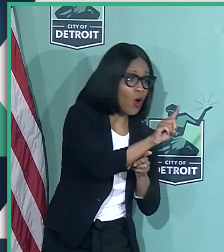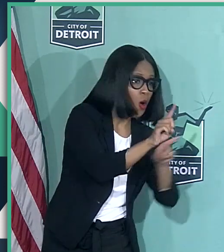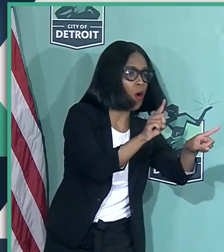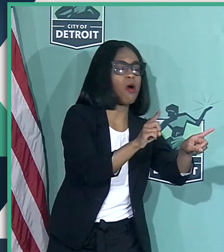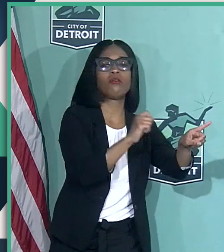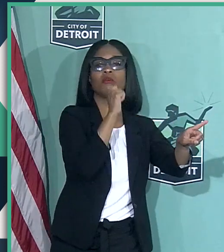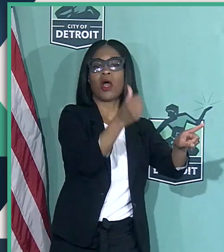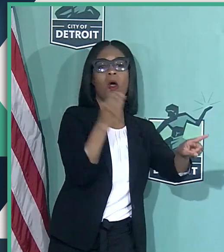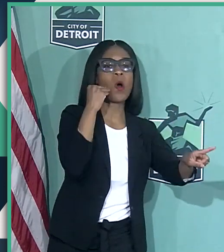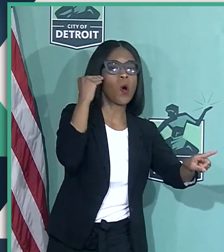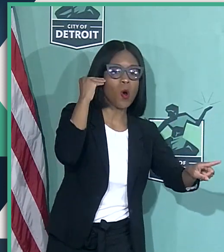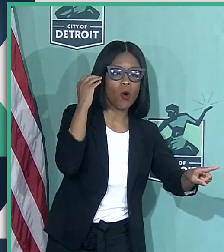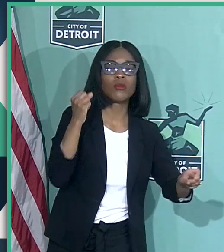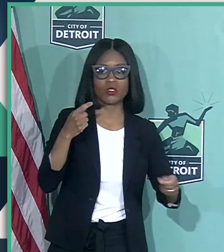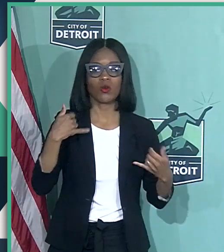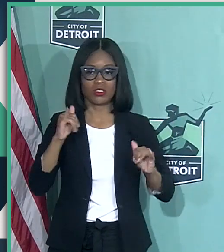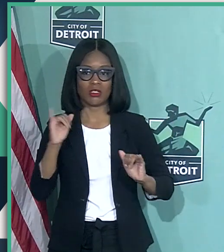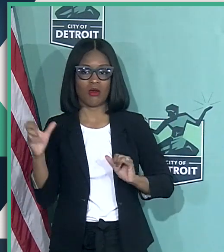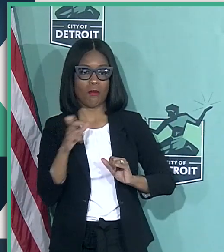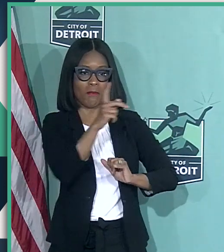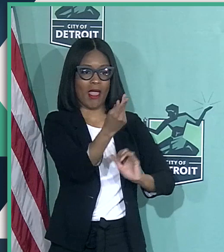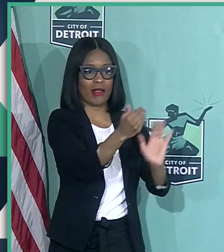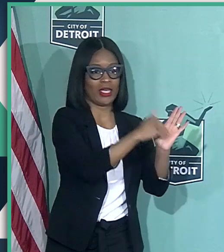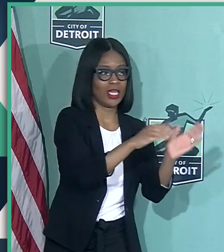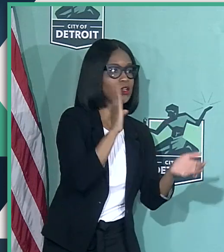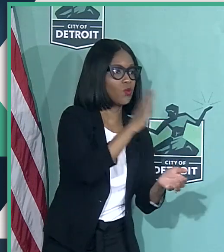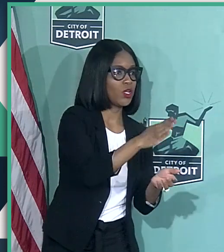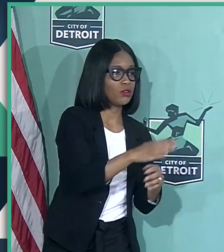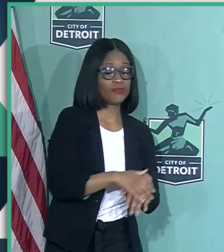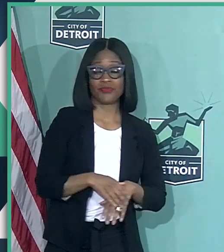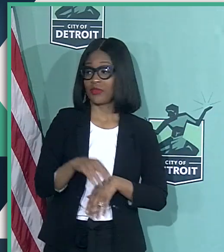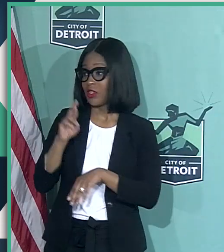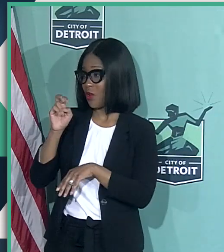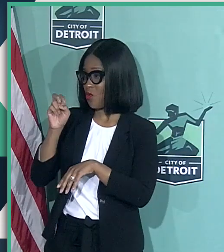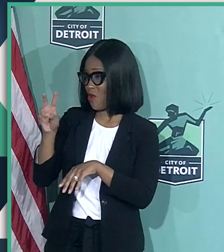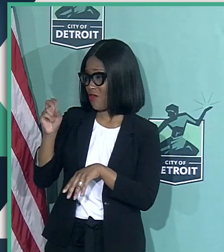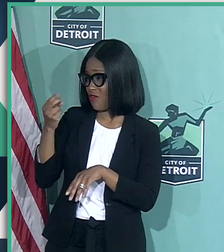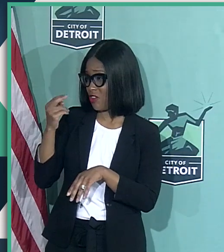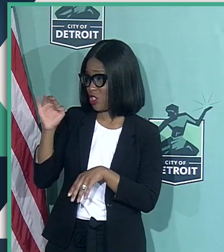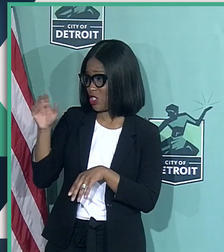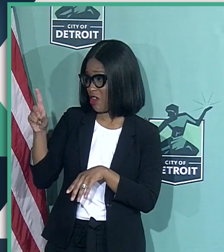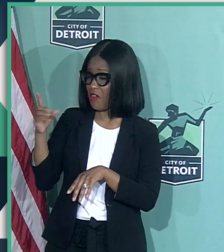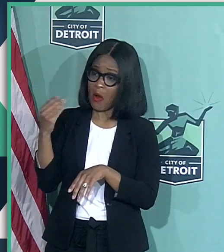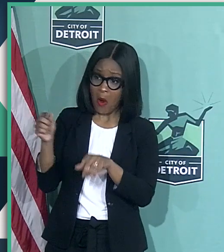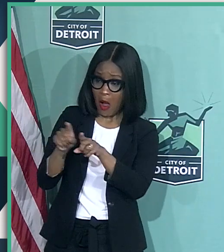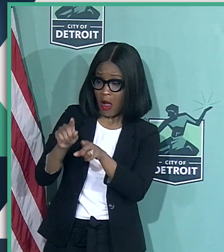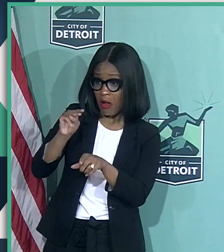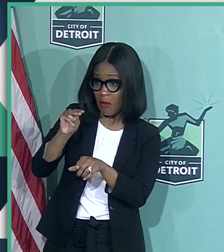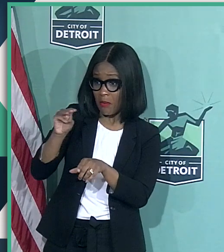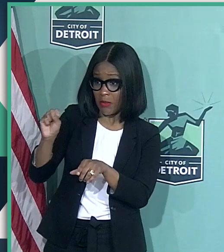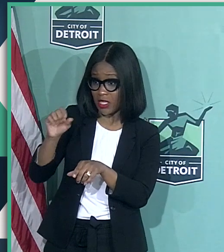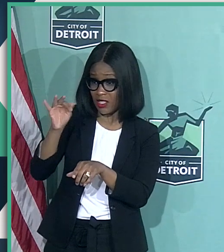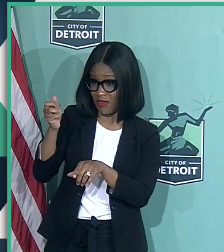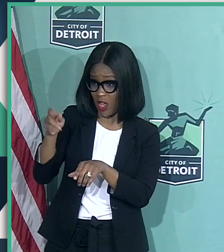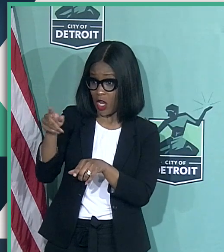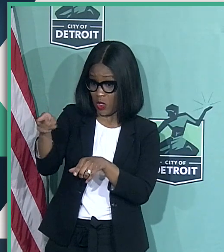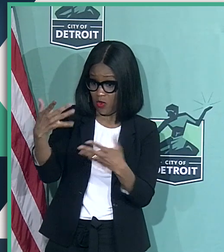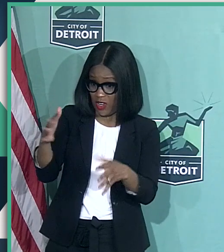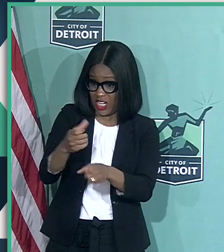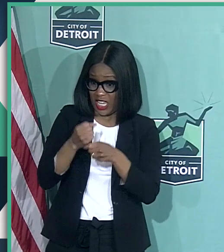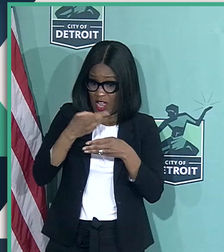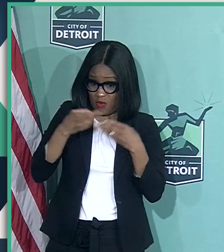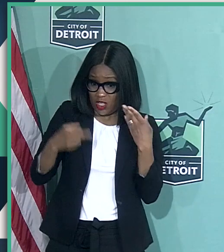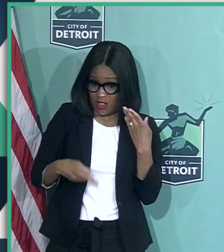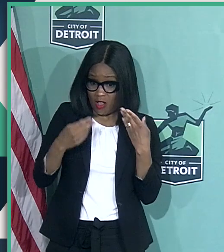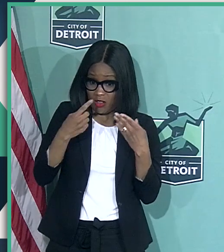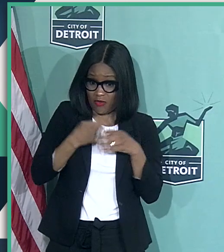everyone. Okay. And Reverend Sheffield, and I guess this may be for Ms. Ferret as well, when you have results for your tests, do those all